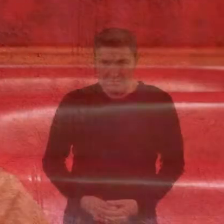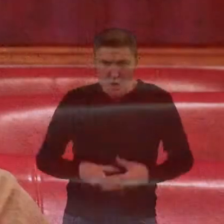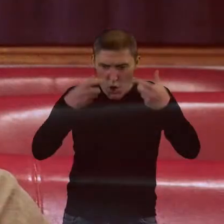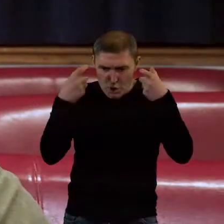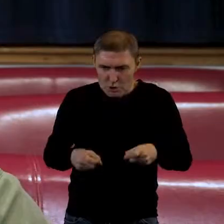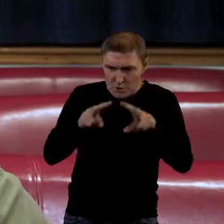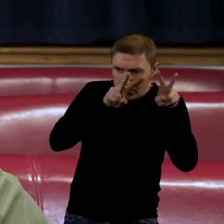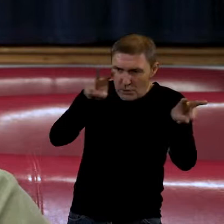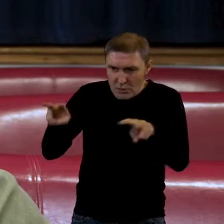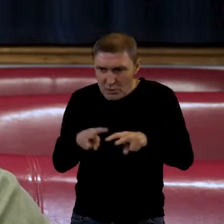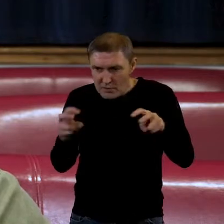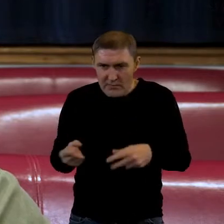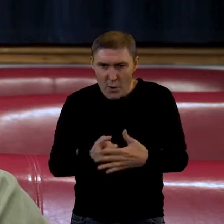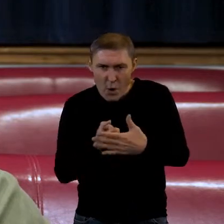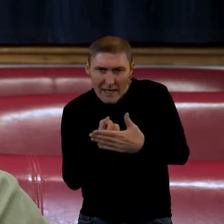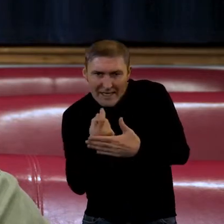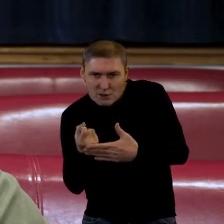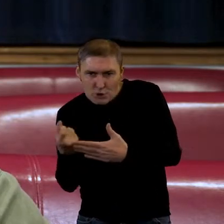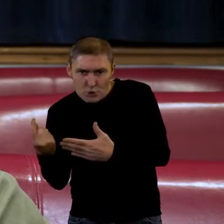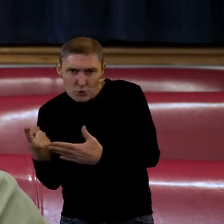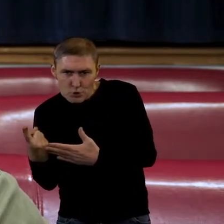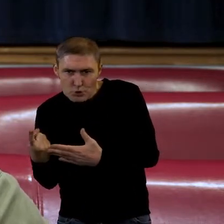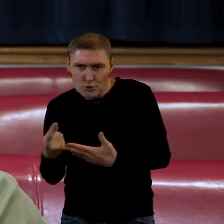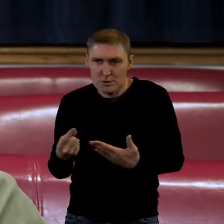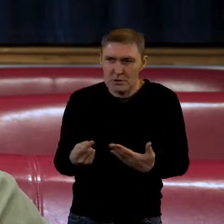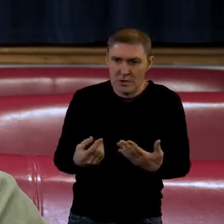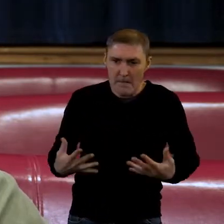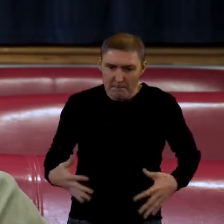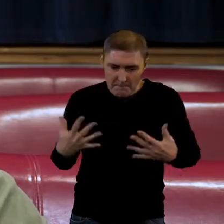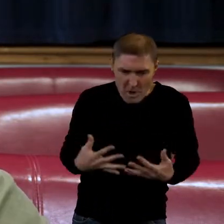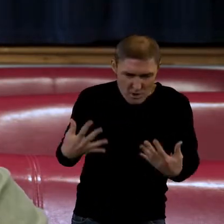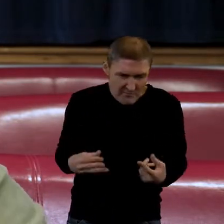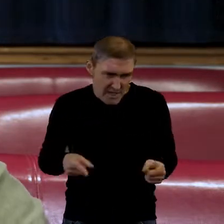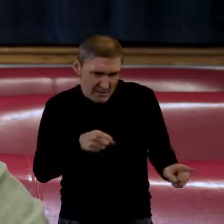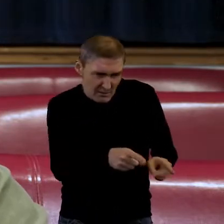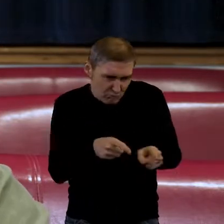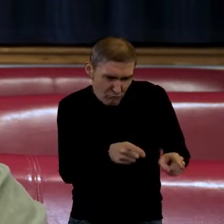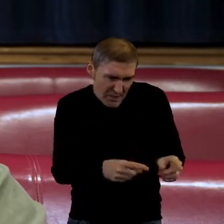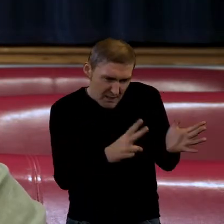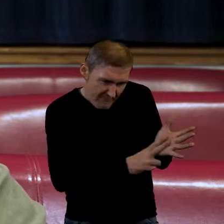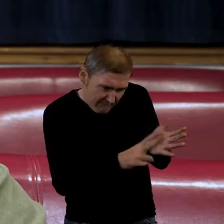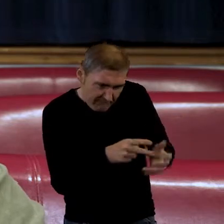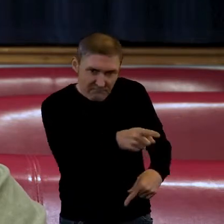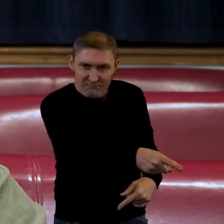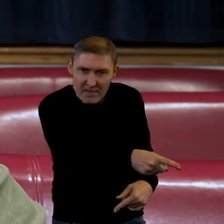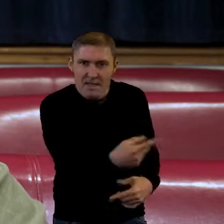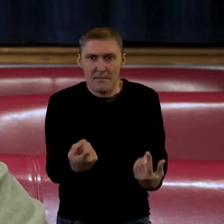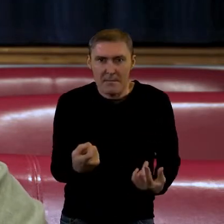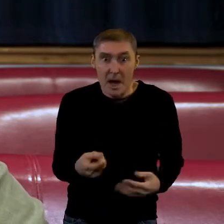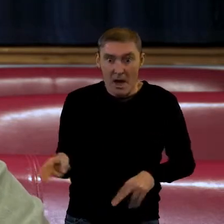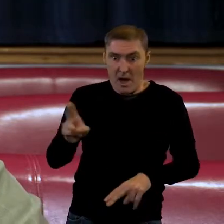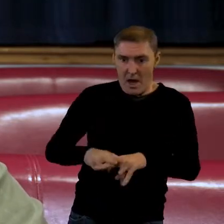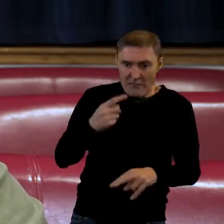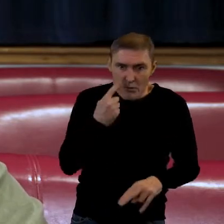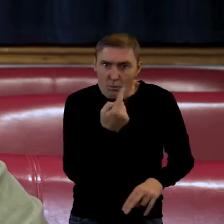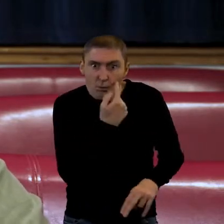They will look at those three issues whether there's been a motivation, a hostility, a prejudice shown to the victim. And